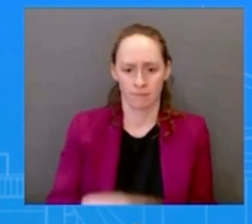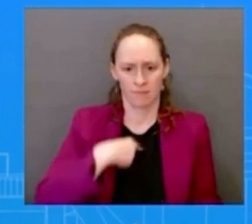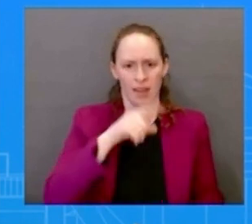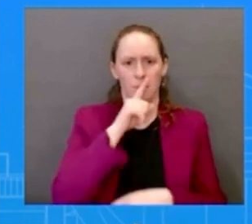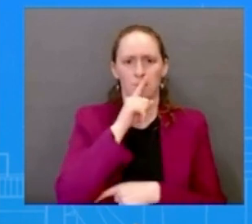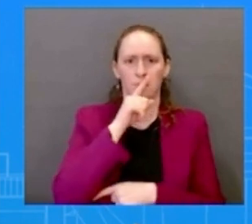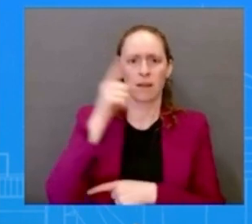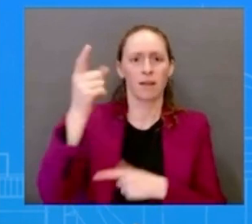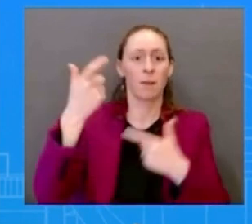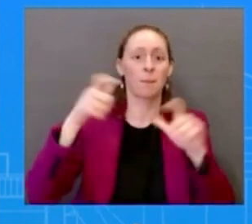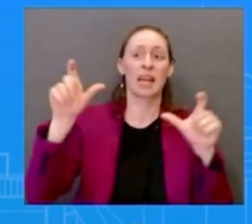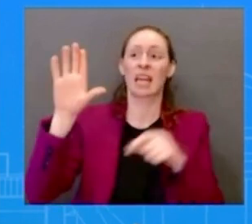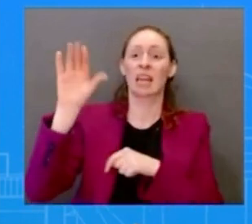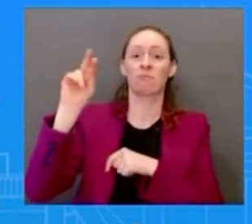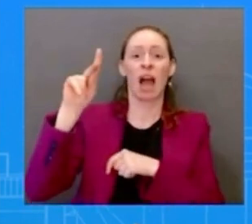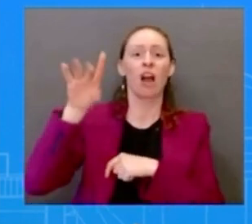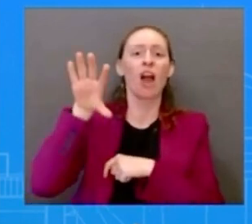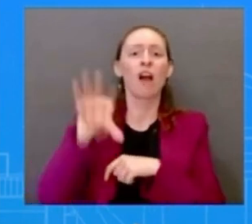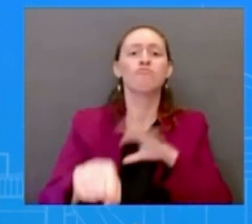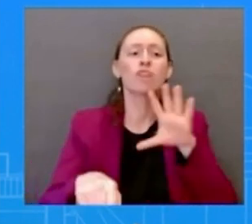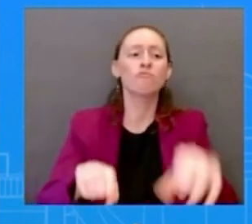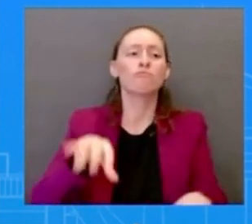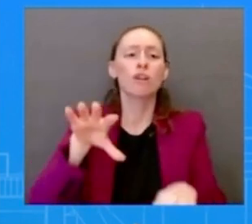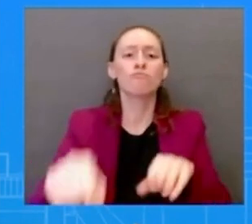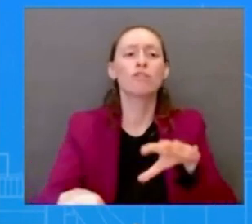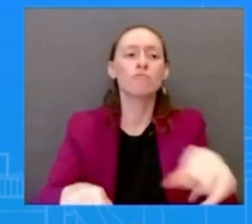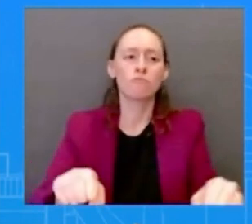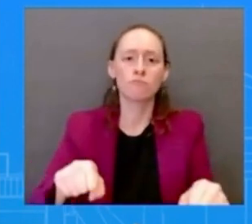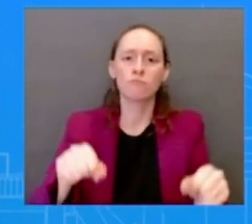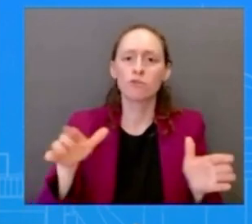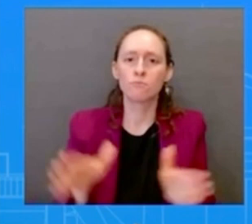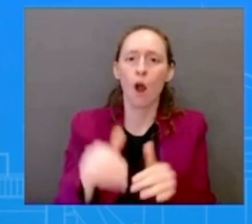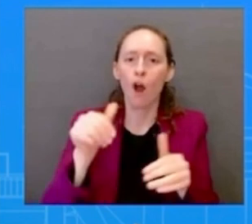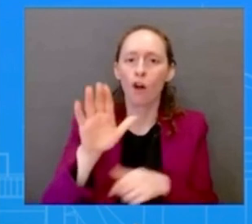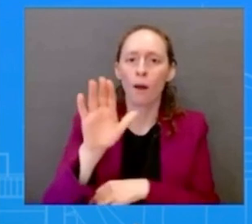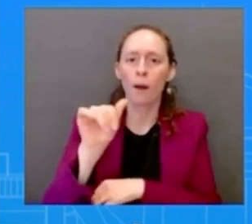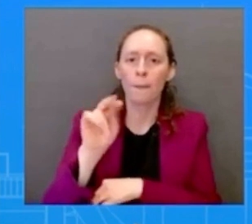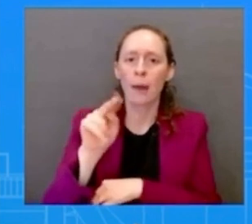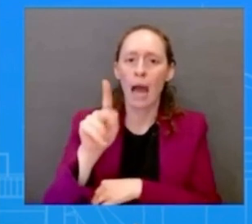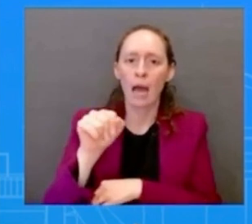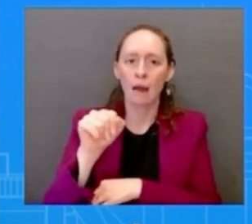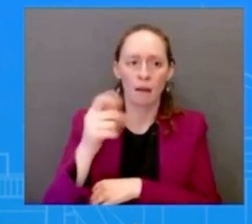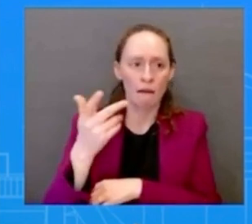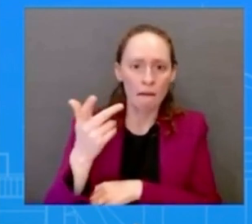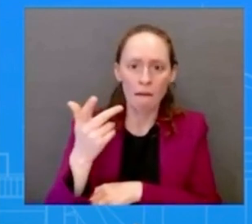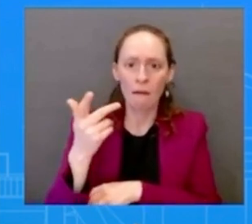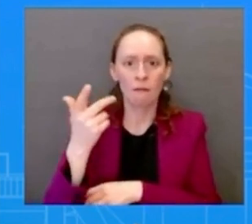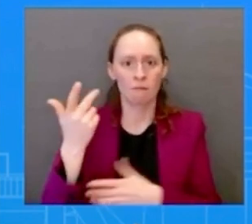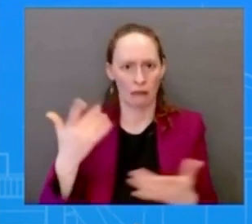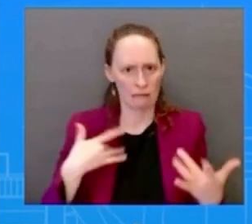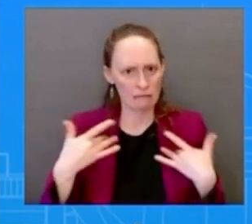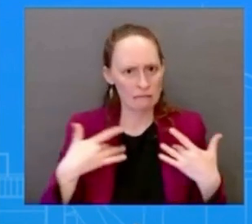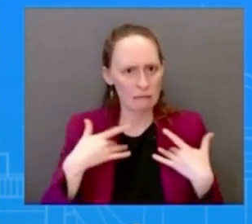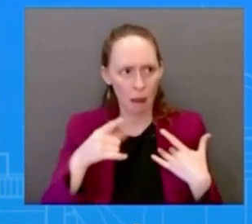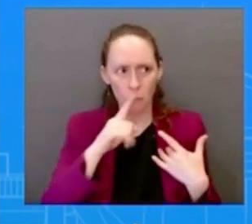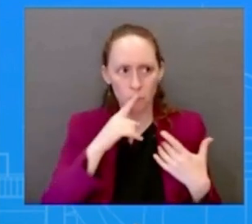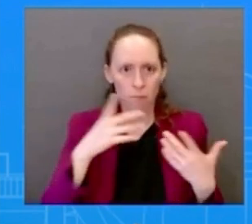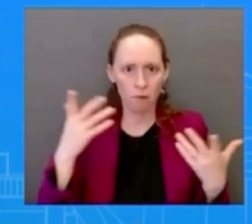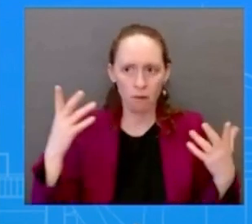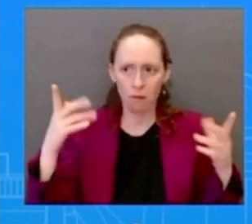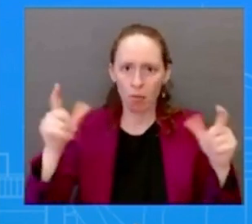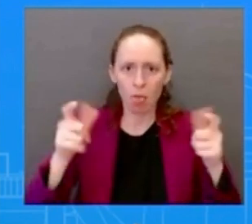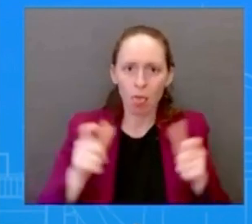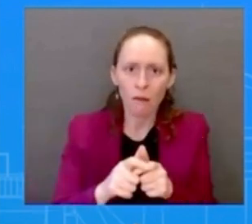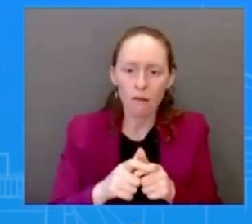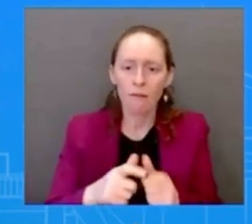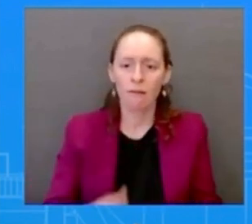swiss counterparts as it relates to this particular uh uh issue this particular bank uh but again i want to be very clear what we're